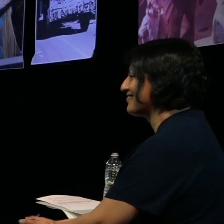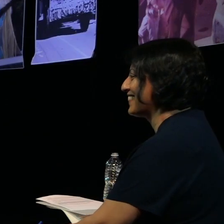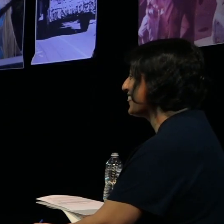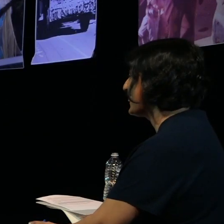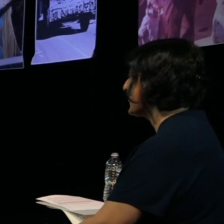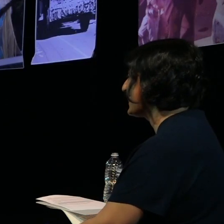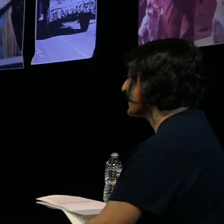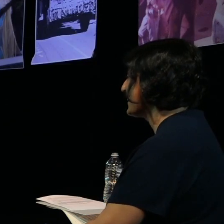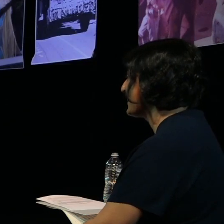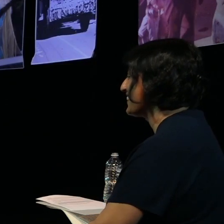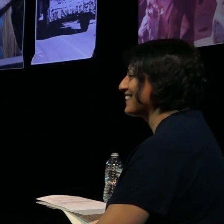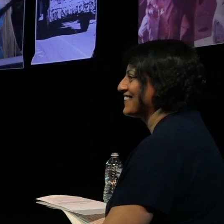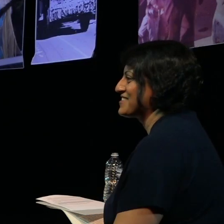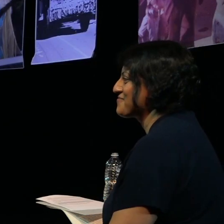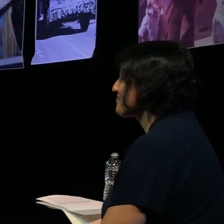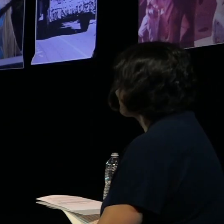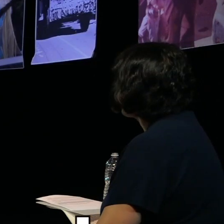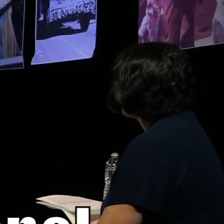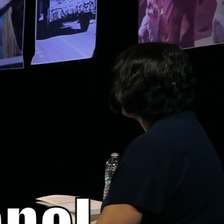See Bye! Bye!